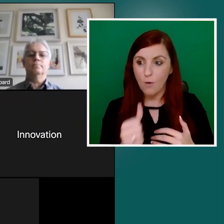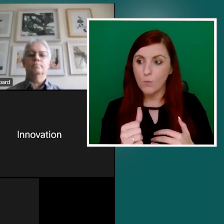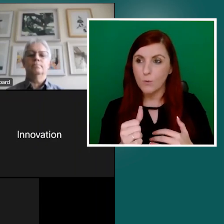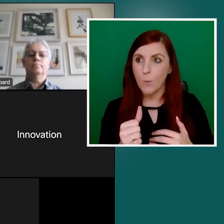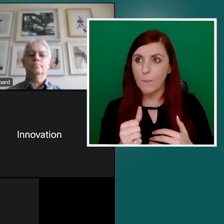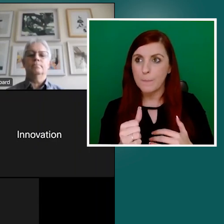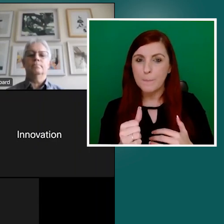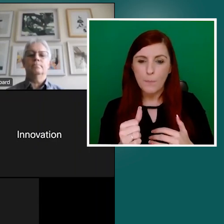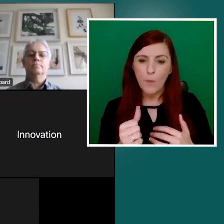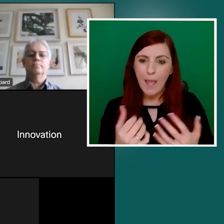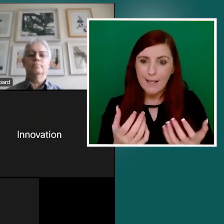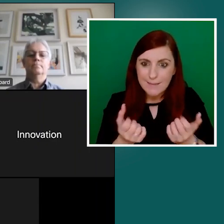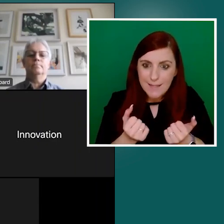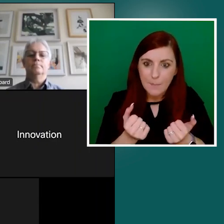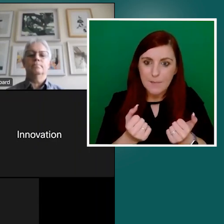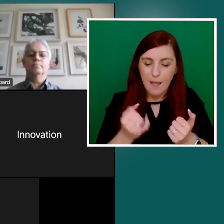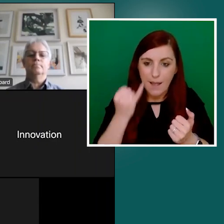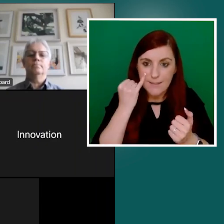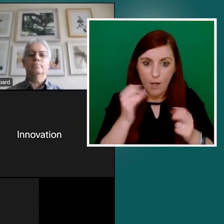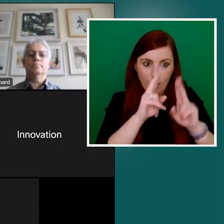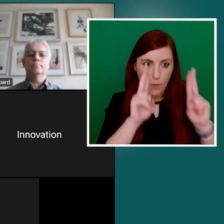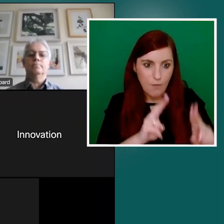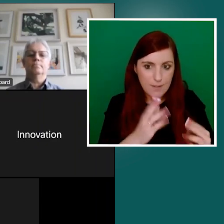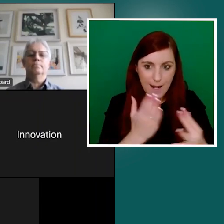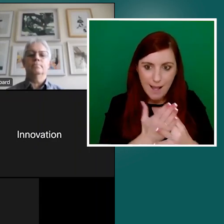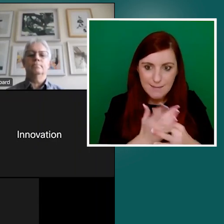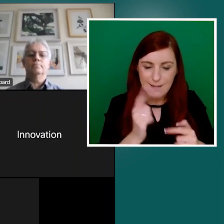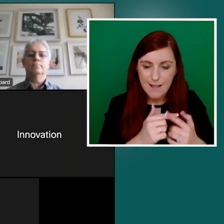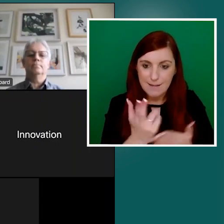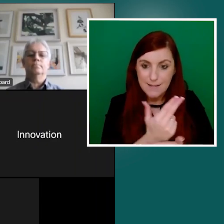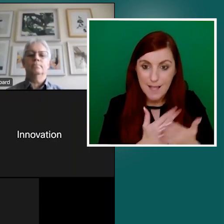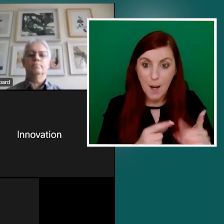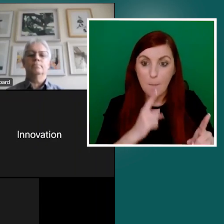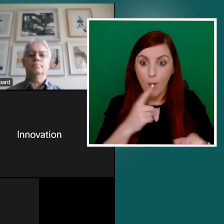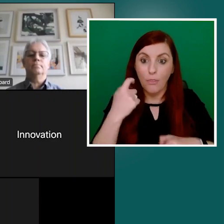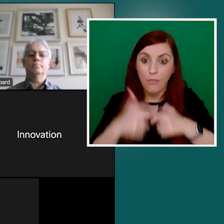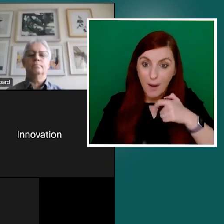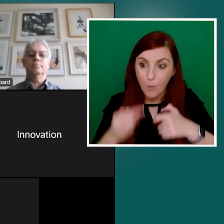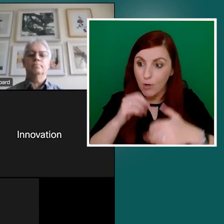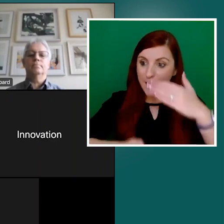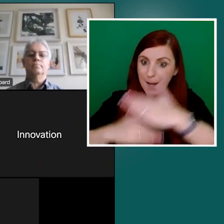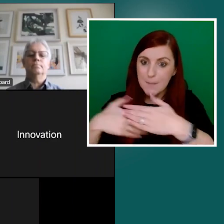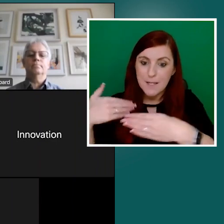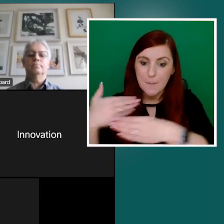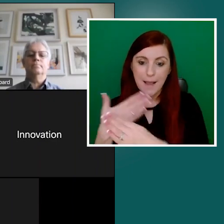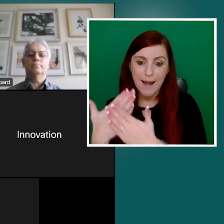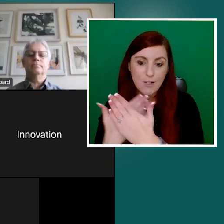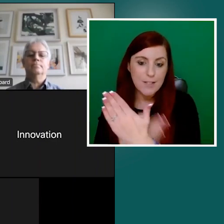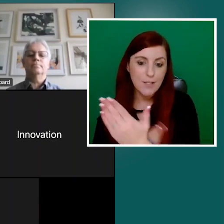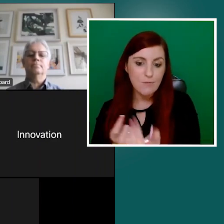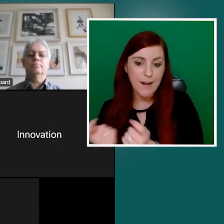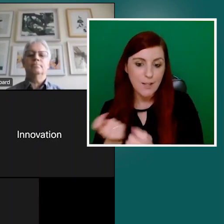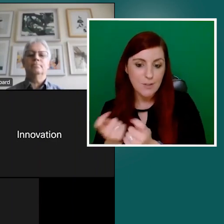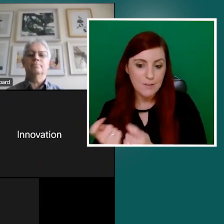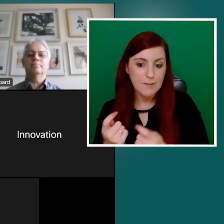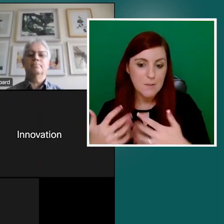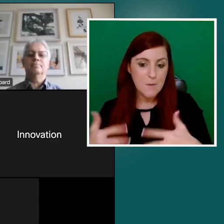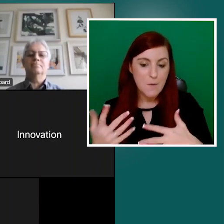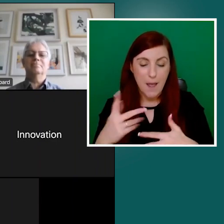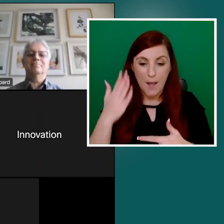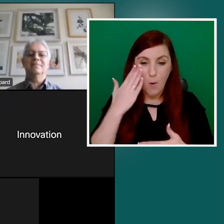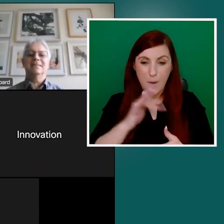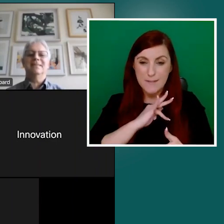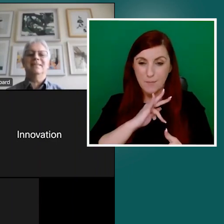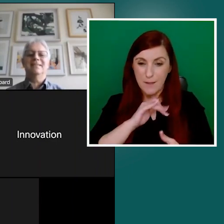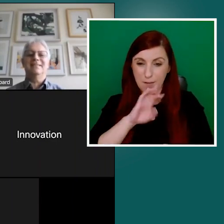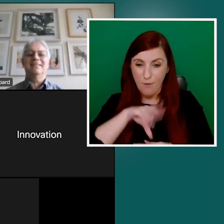access. There are these, I suppose, wrinkles within the process, and I'm sort of feeling a pang of guilt, having been involved in some of the anti money laundering regulations myself